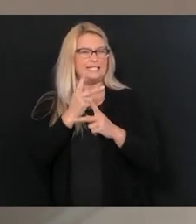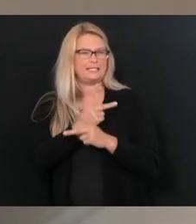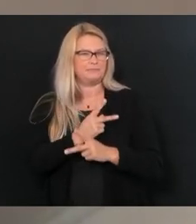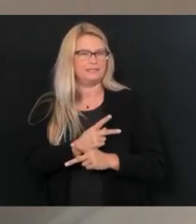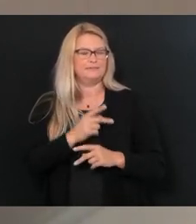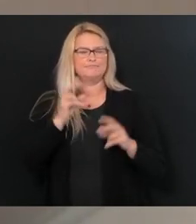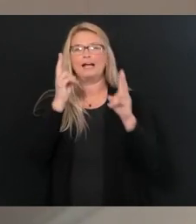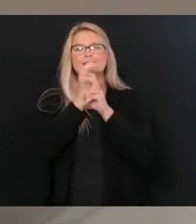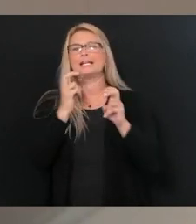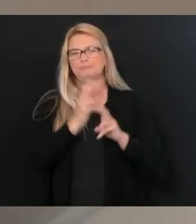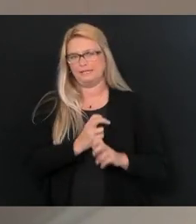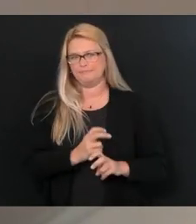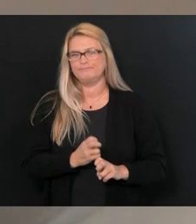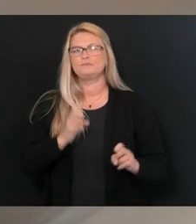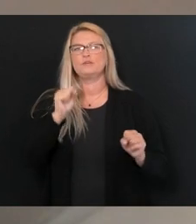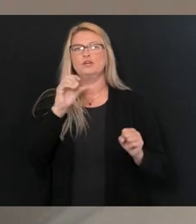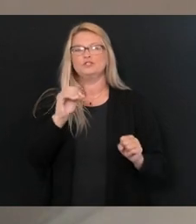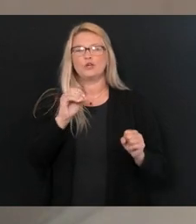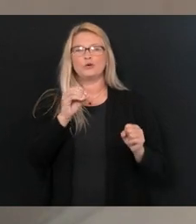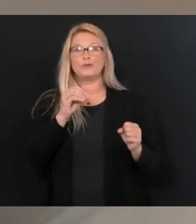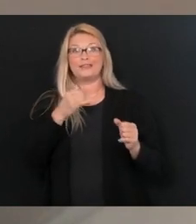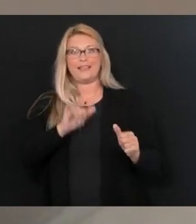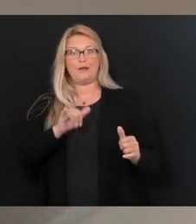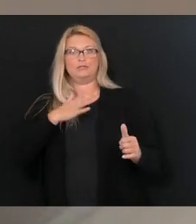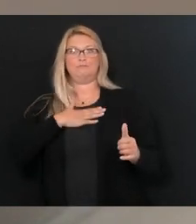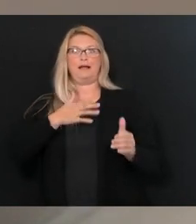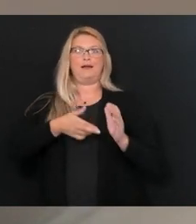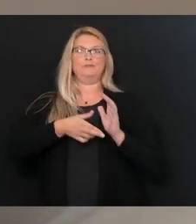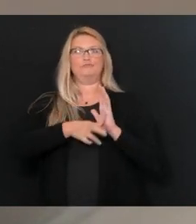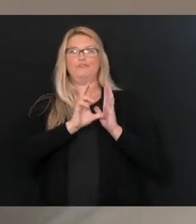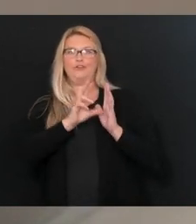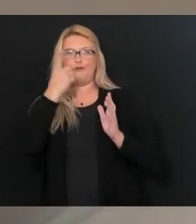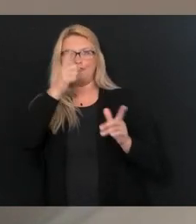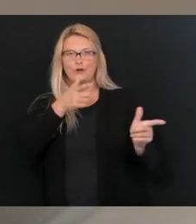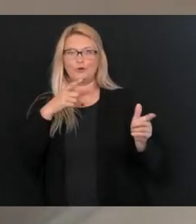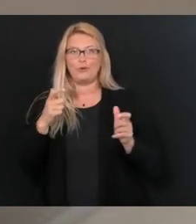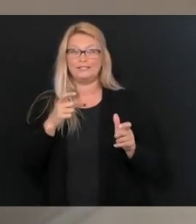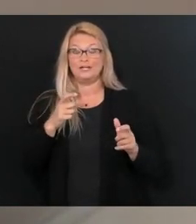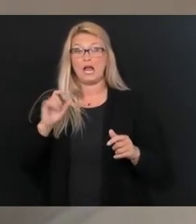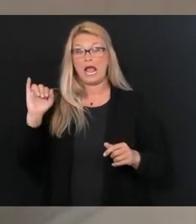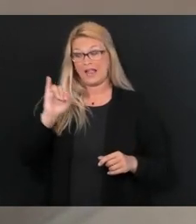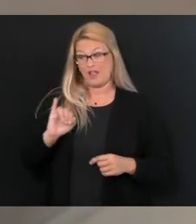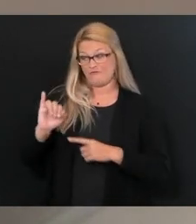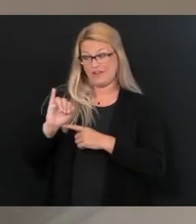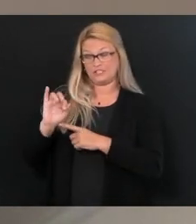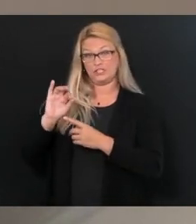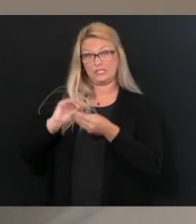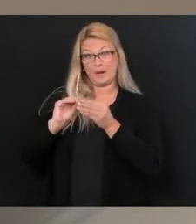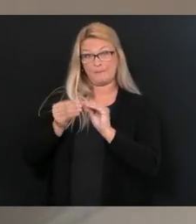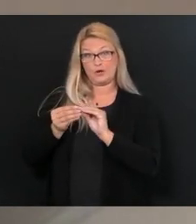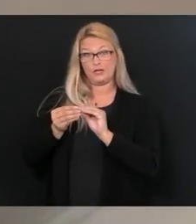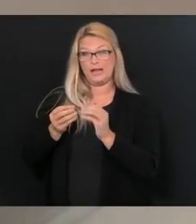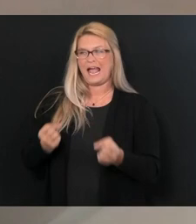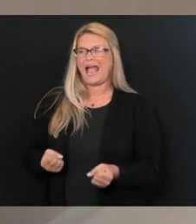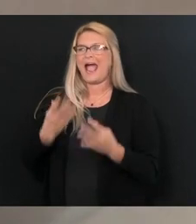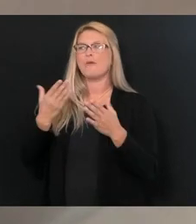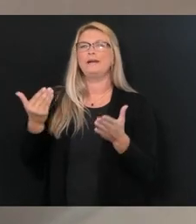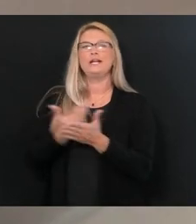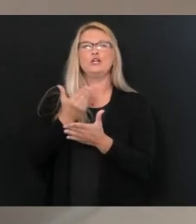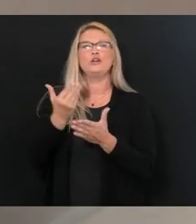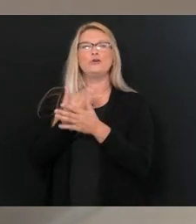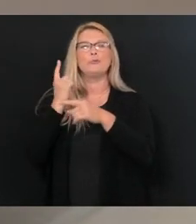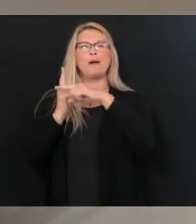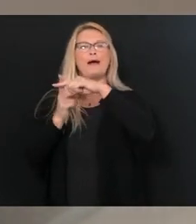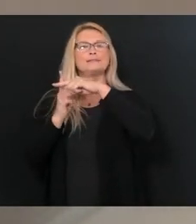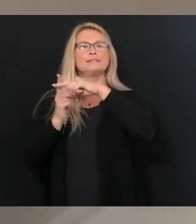just to really quickly review that, we have an infection rate that really looks at how many new cases do we have per